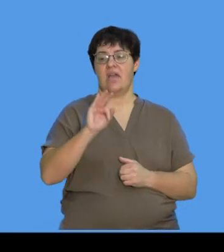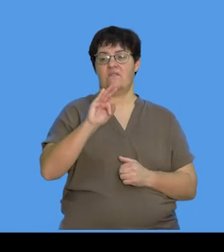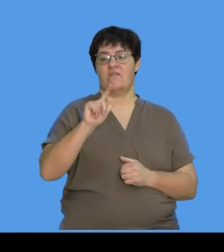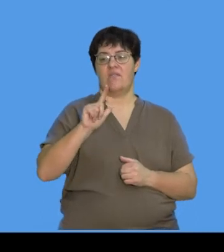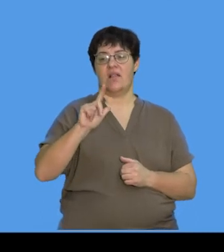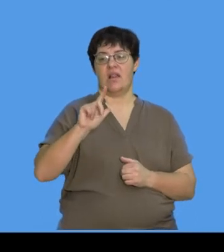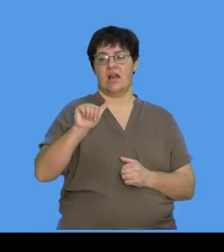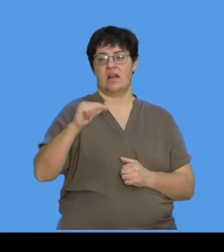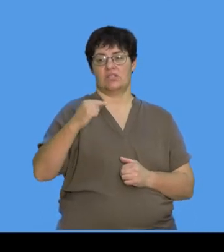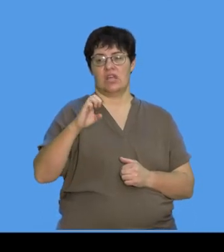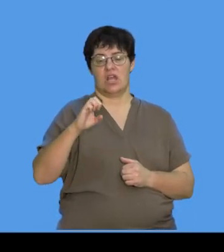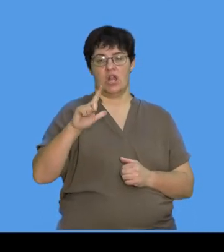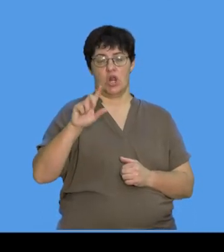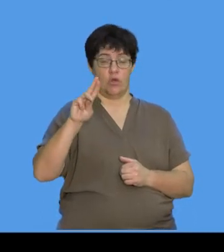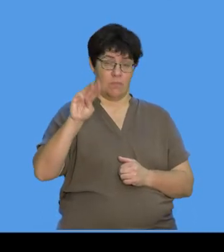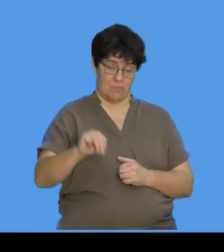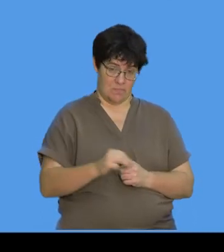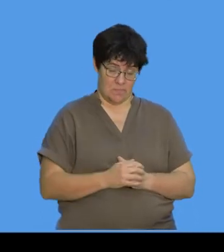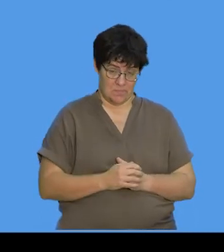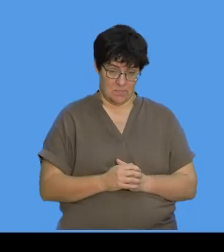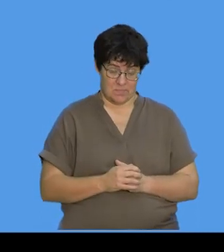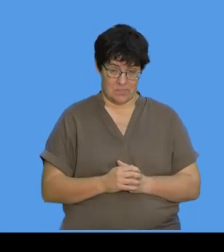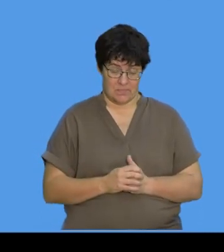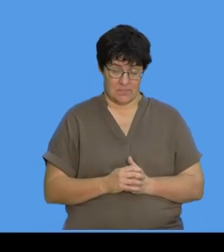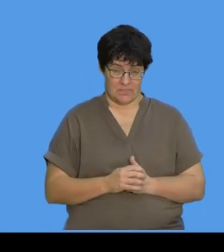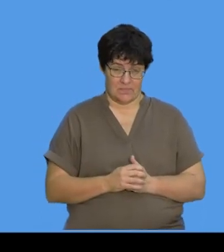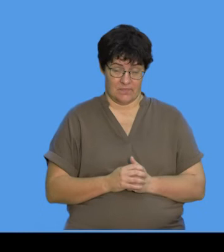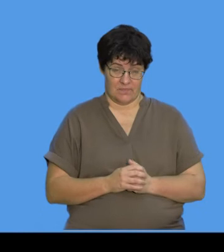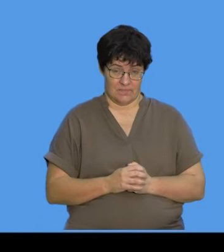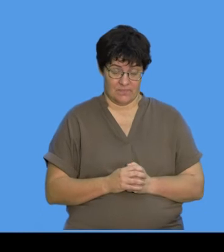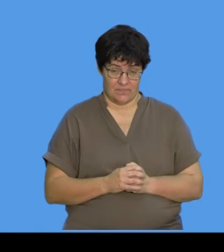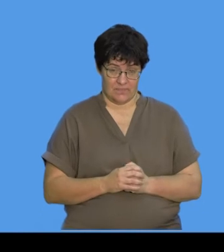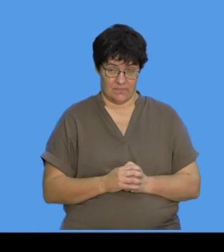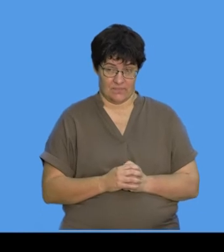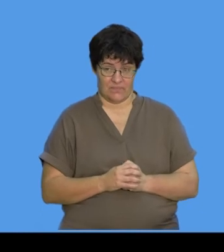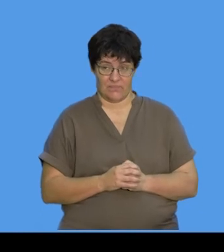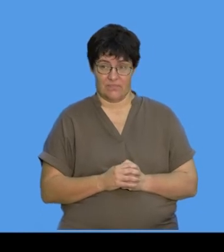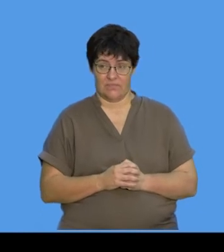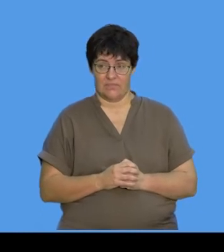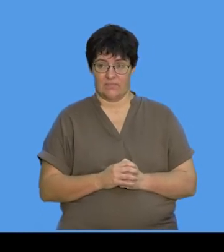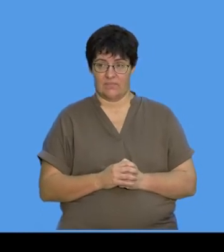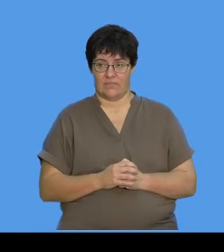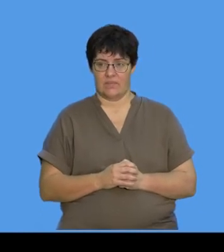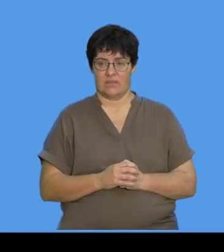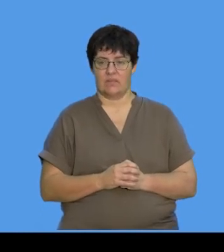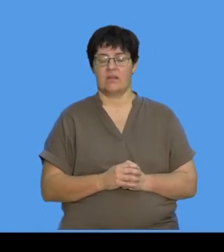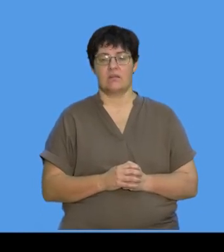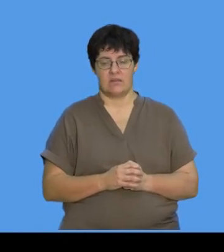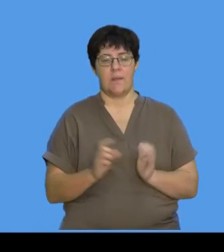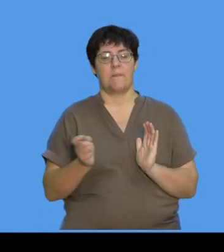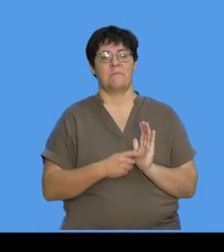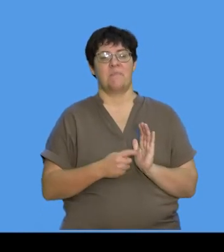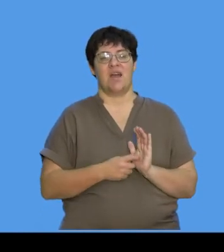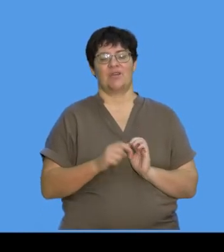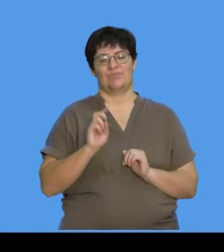or a flagellum. So, right, however wave you've got there. So, use, there we go, your second